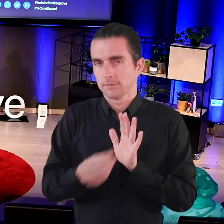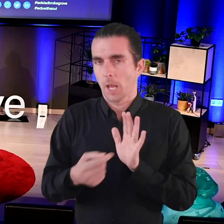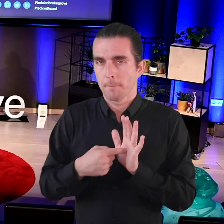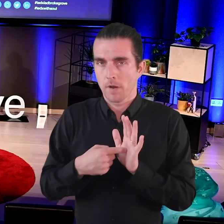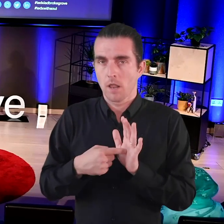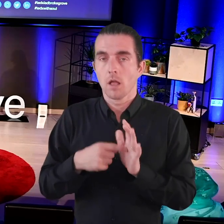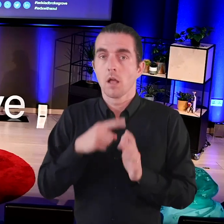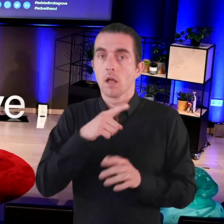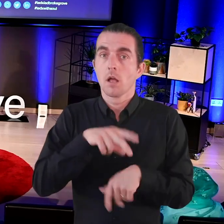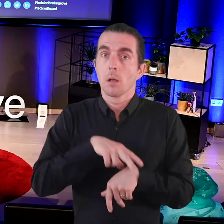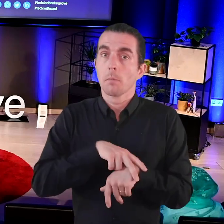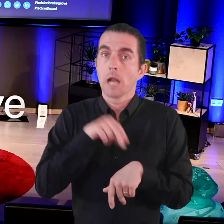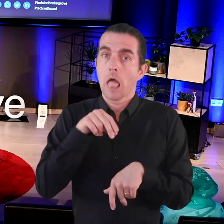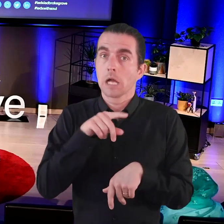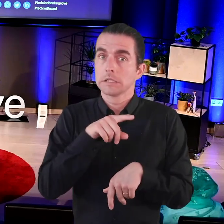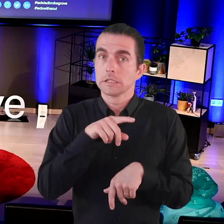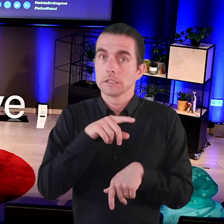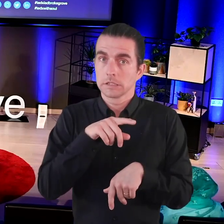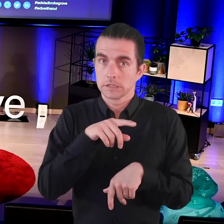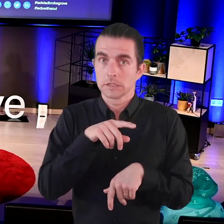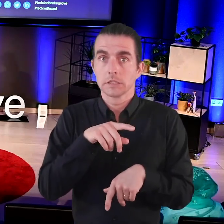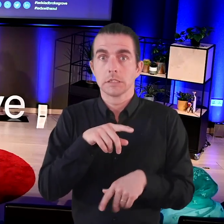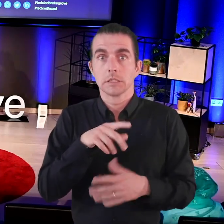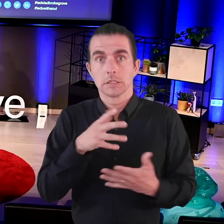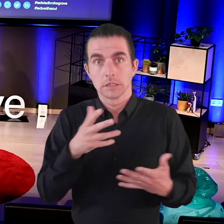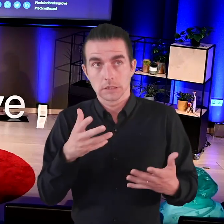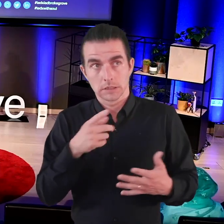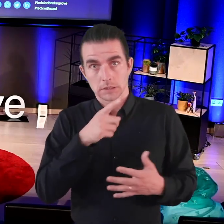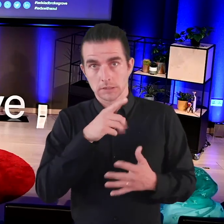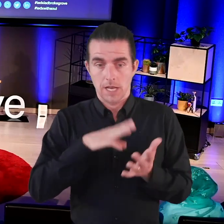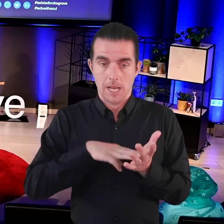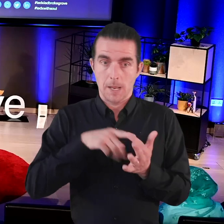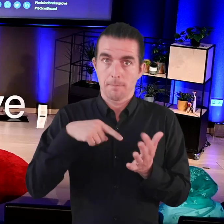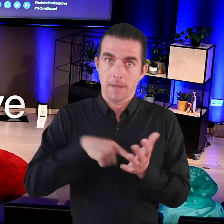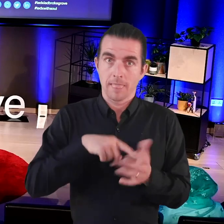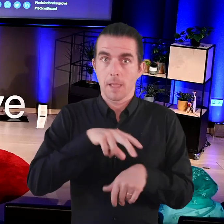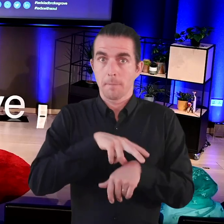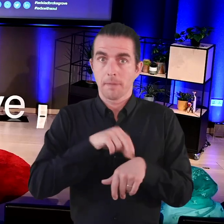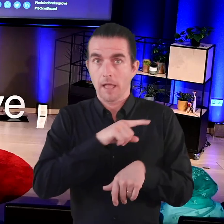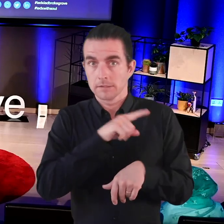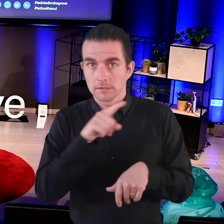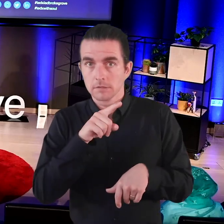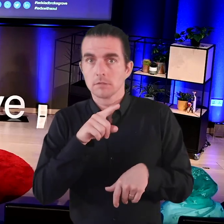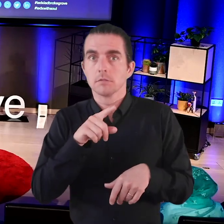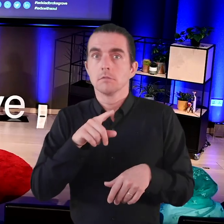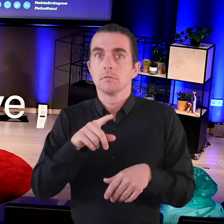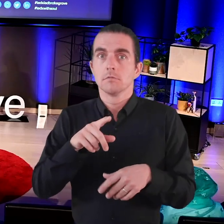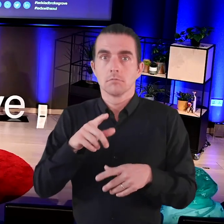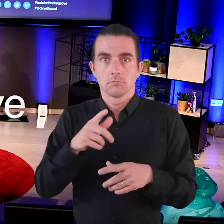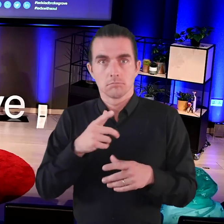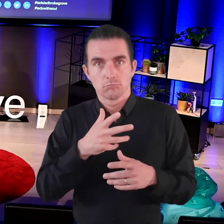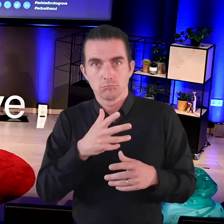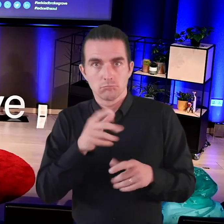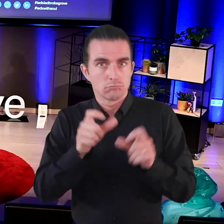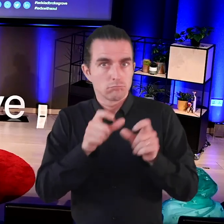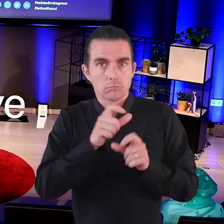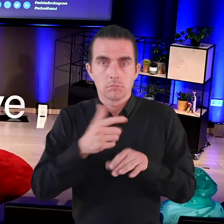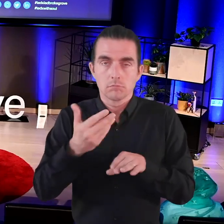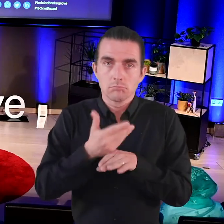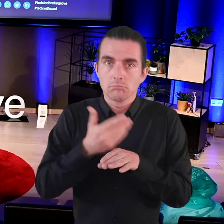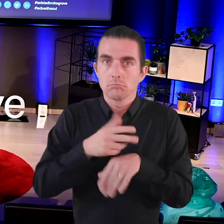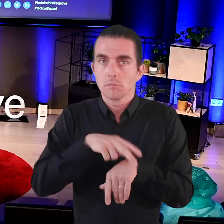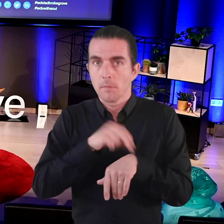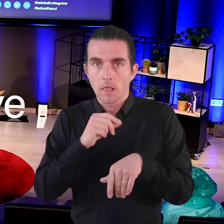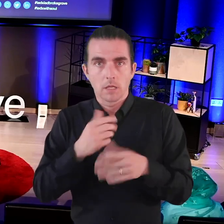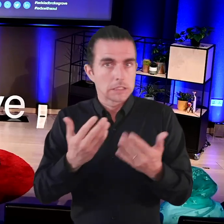Let's use as an example the Metropolitan Police Force. Currently, the Met is involved in a recruitment drive to increase the number